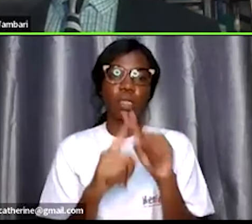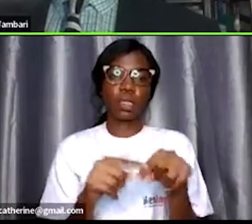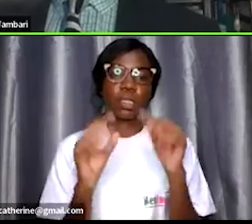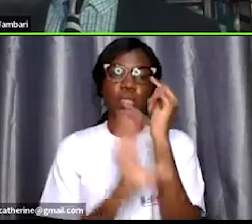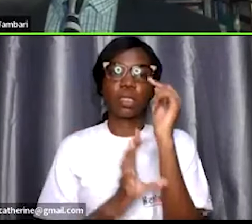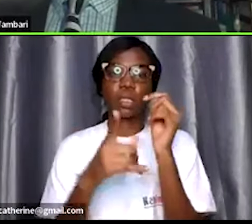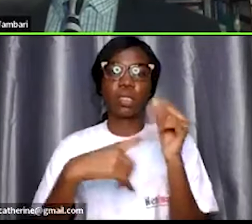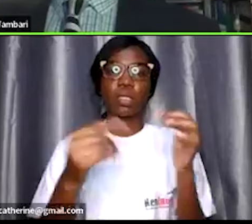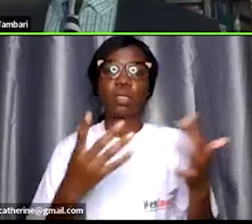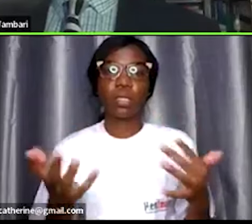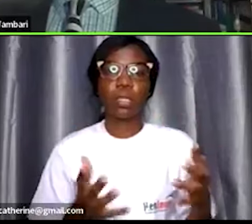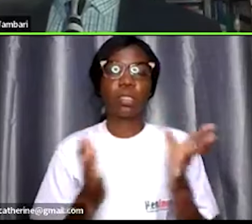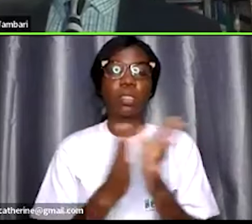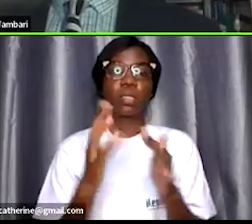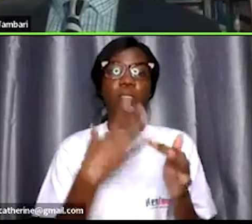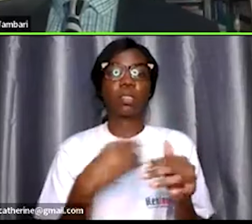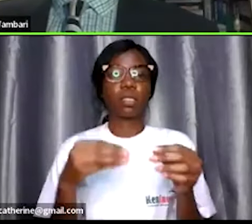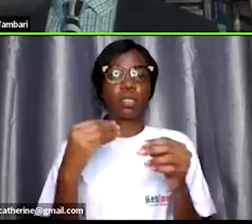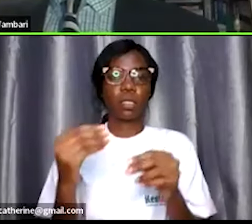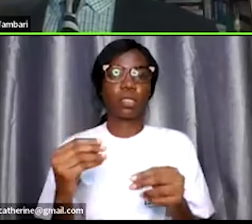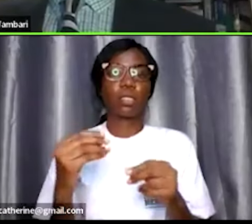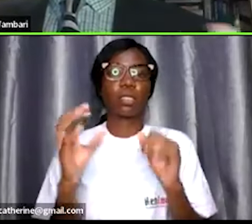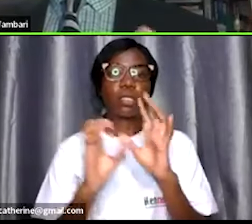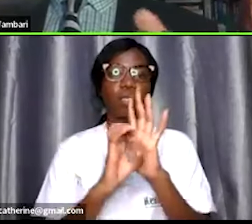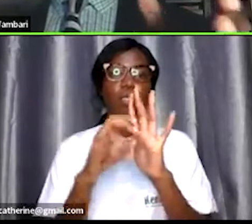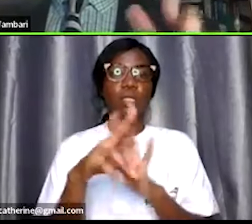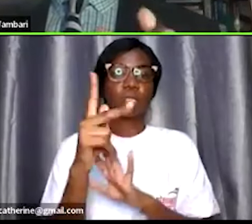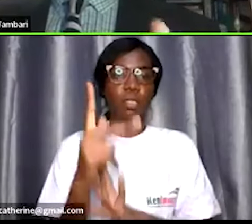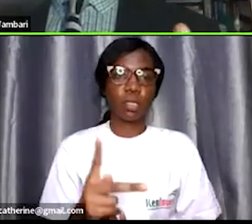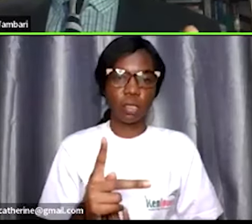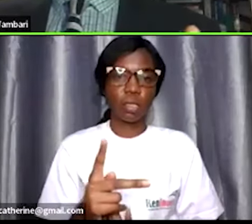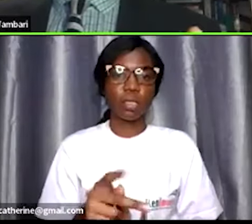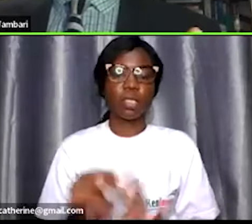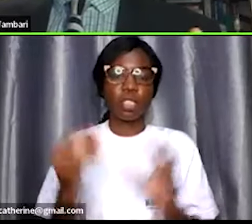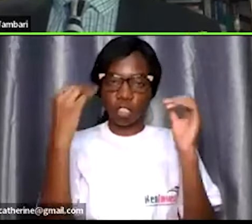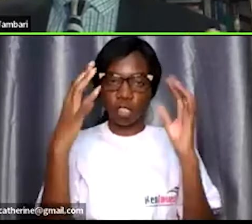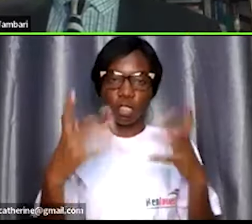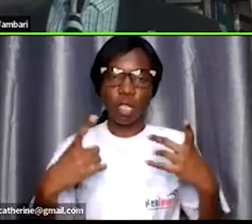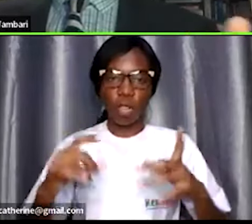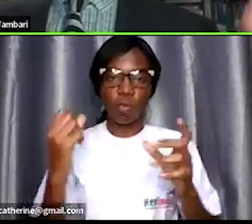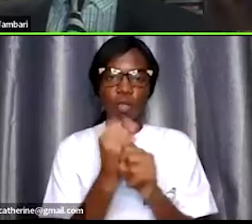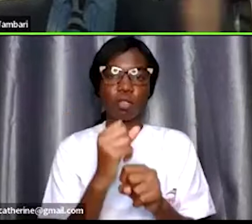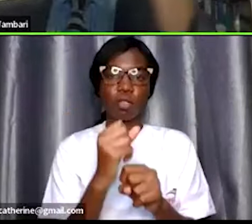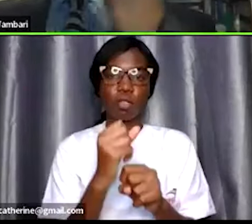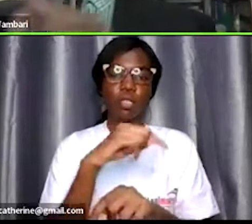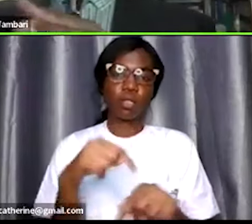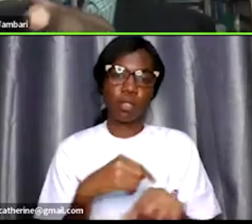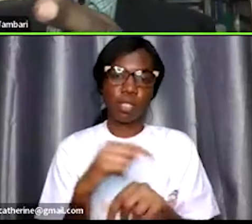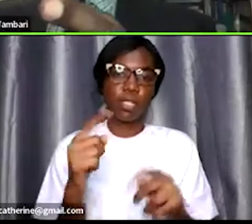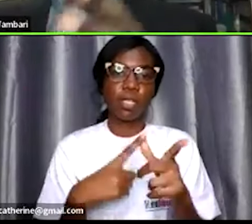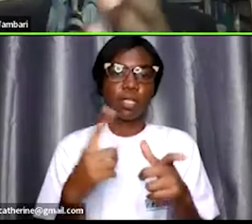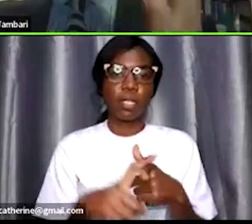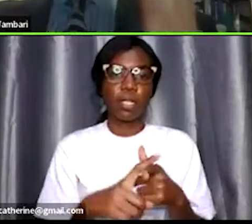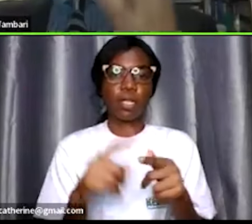and i'll give an example with uk because that's where i'm based as a student you're allowed to work 20 hours then during the summer